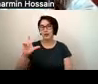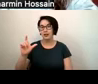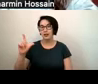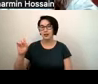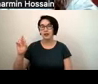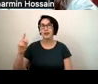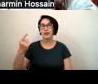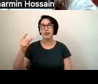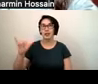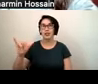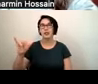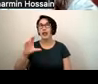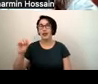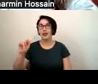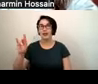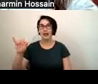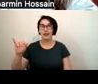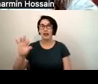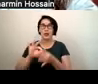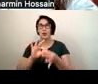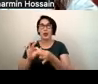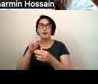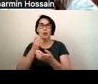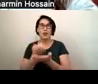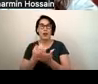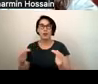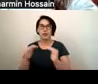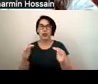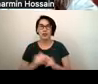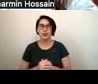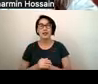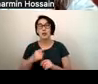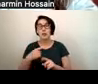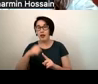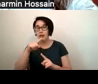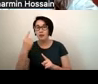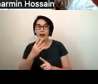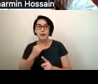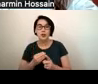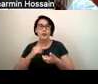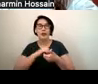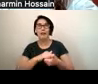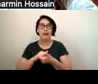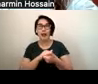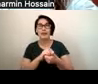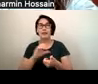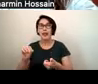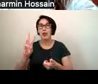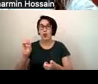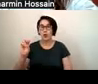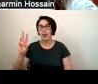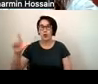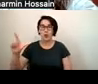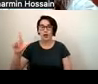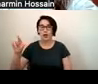and We Will Live Coalition. Pastor Q's work includes helping to address unjust public policy